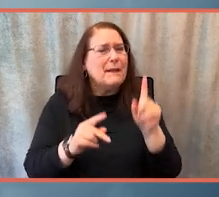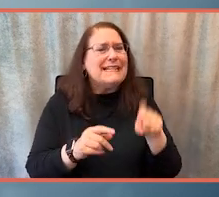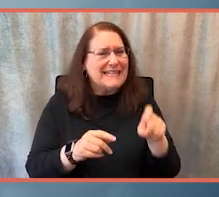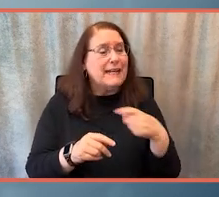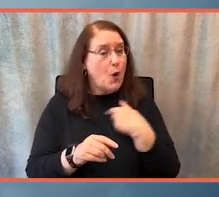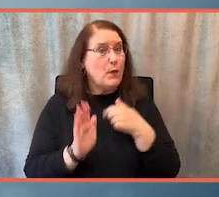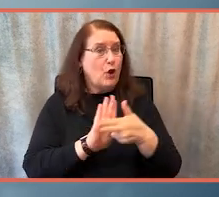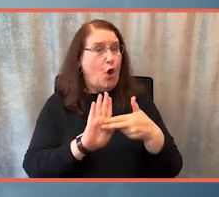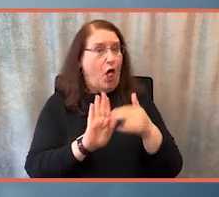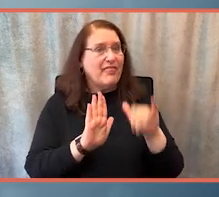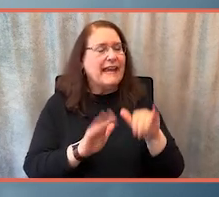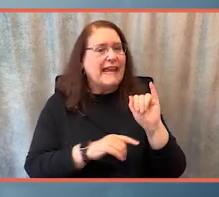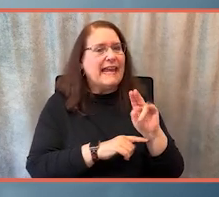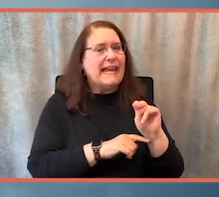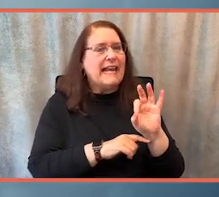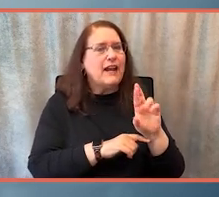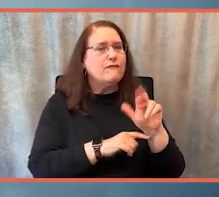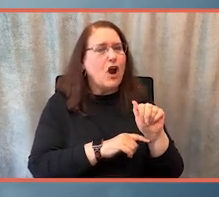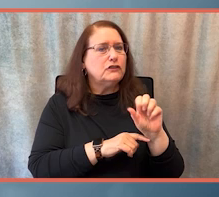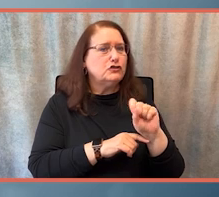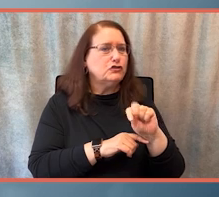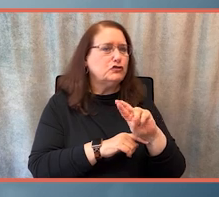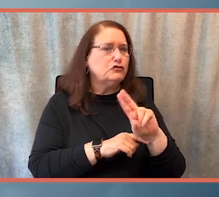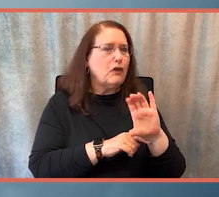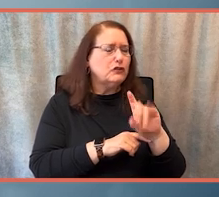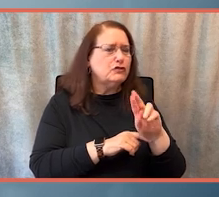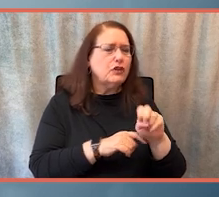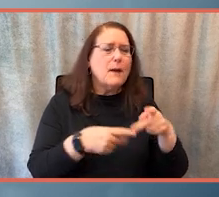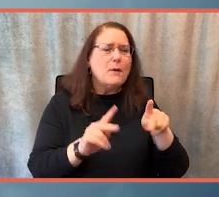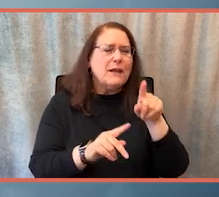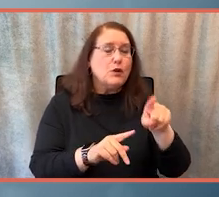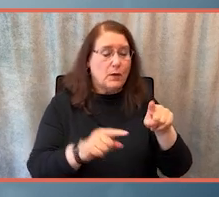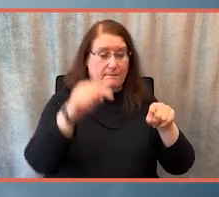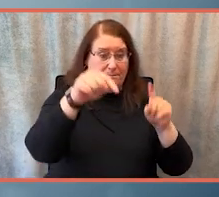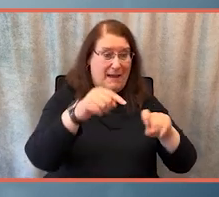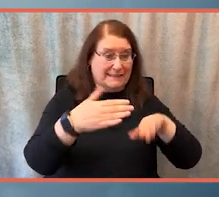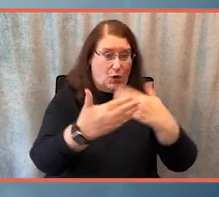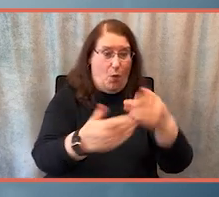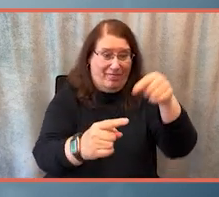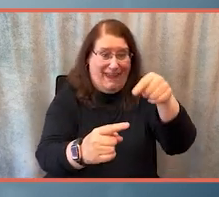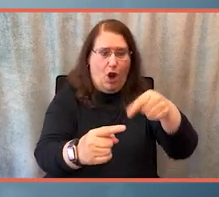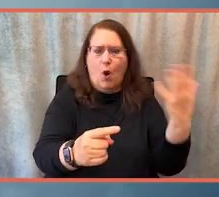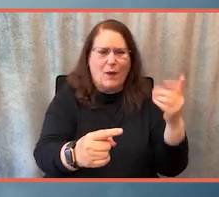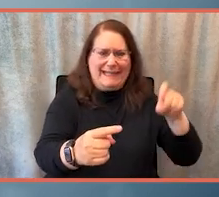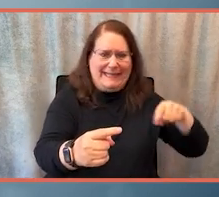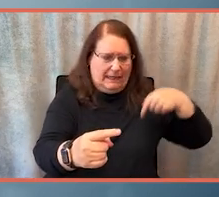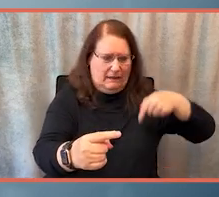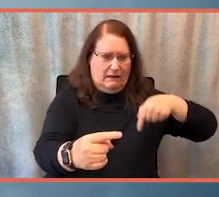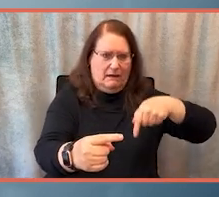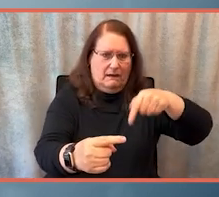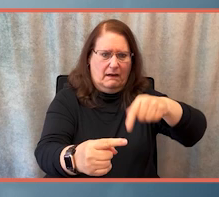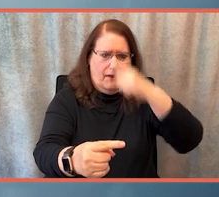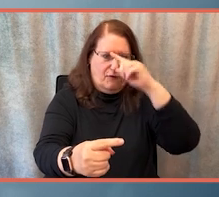the infrastructure to allow you to get where you need to go. That's how I define infrastructure, by the way. What do you need to get where you need to go?